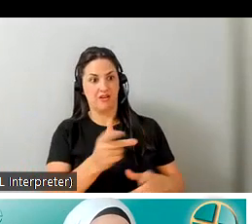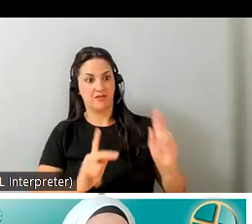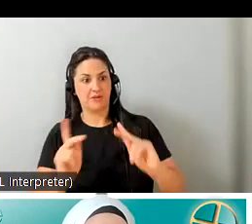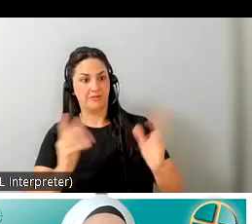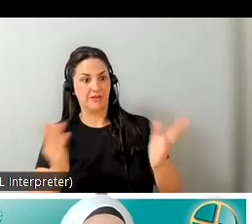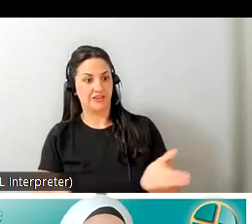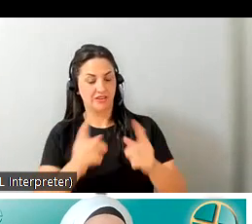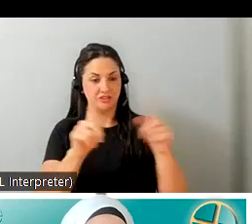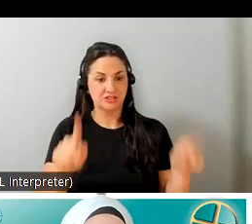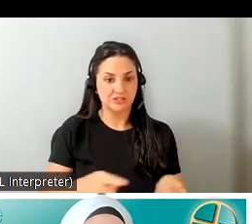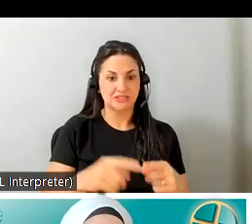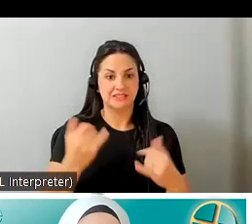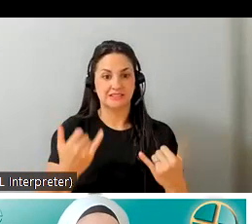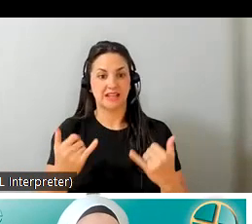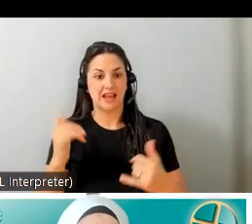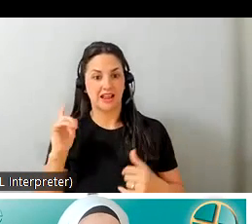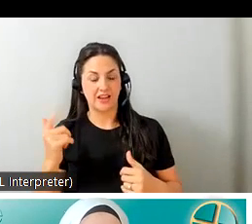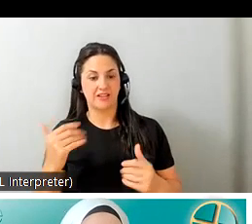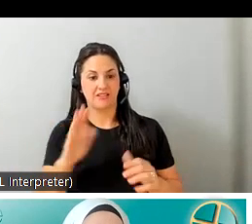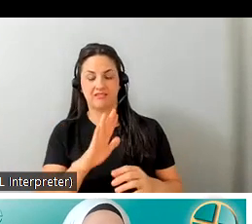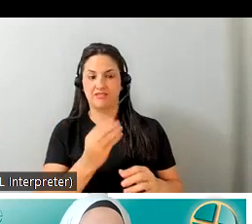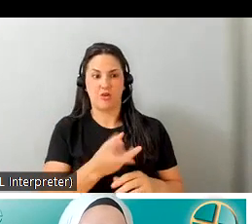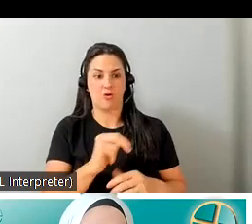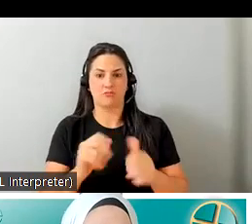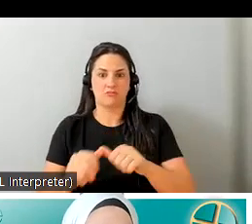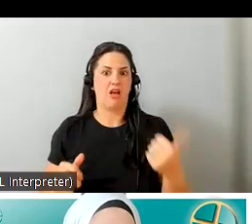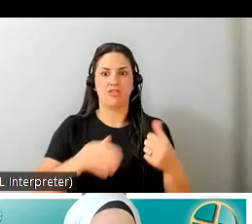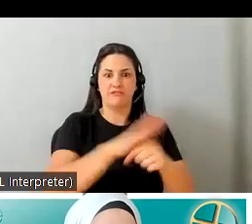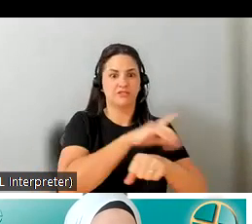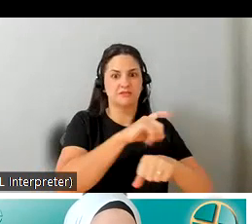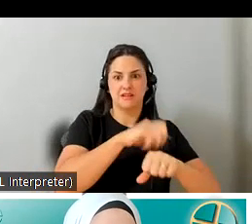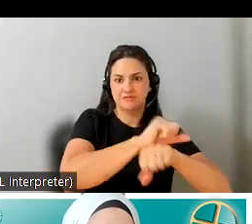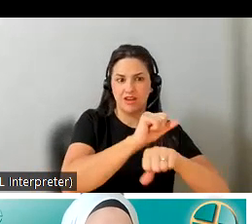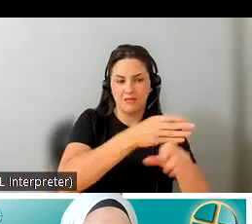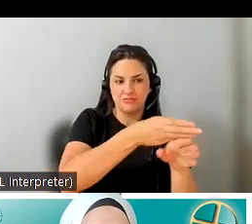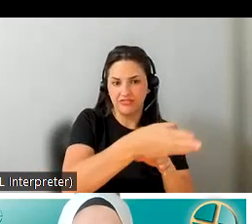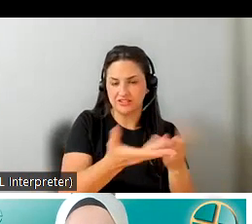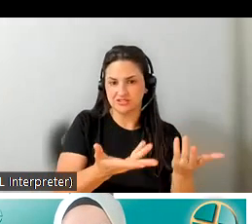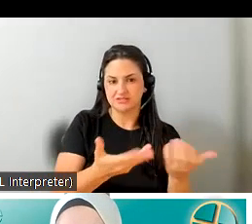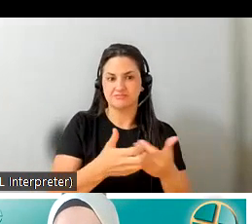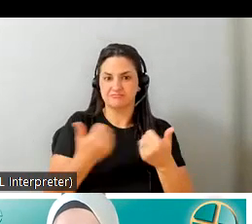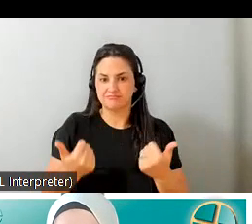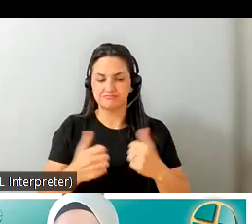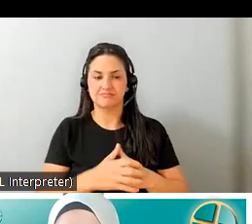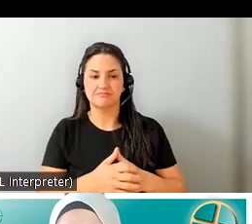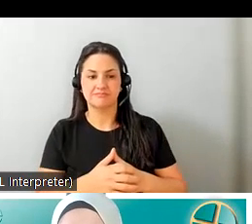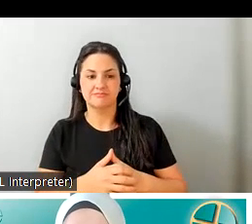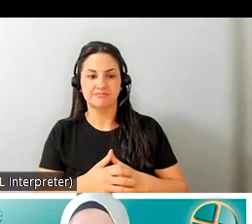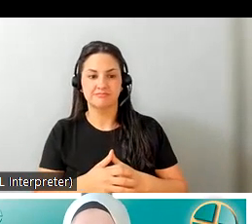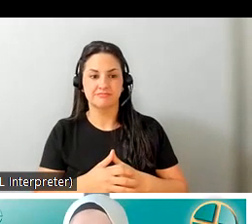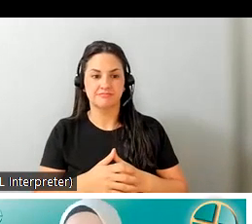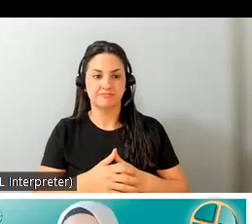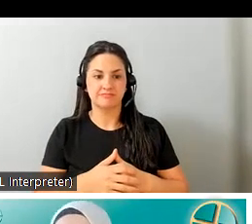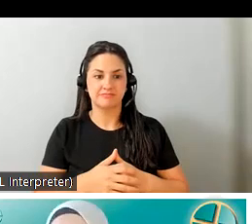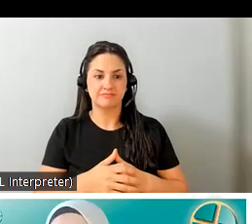the screen and who will talk later today has their own full-time professions and so in regards to the session overall just so